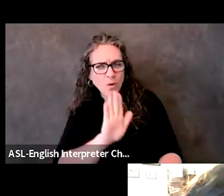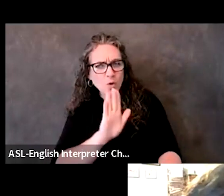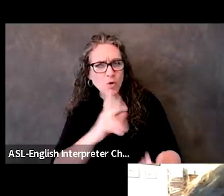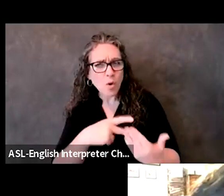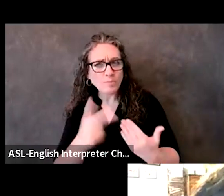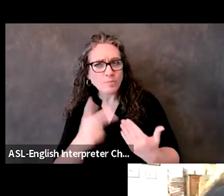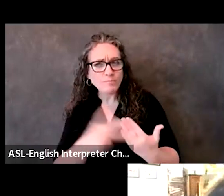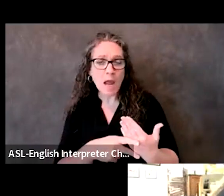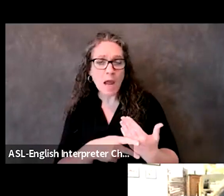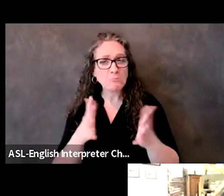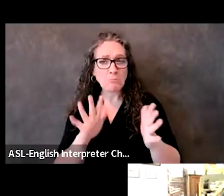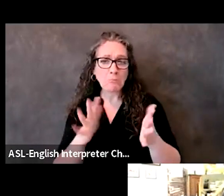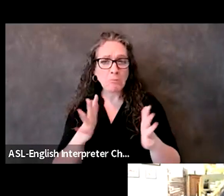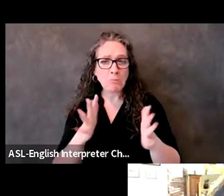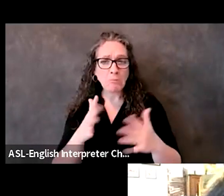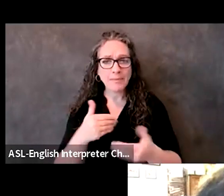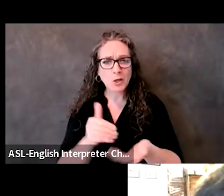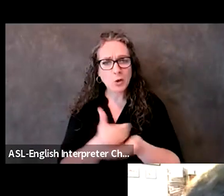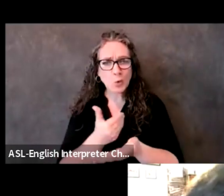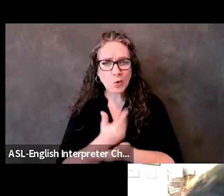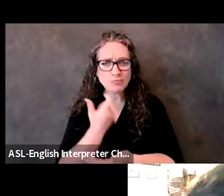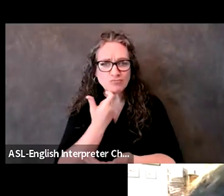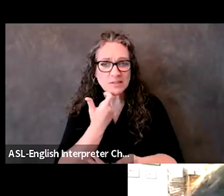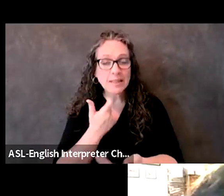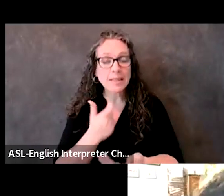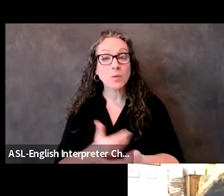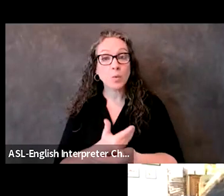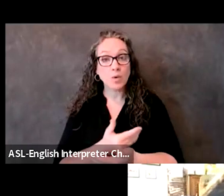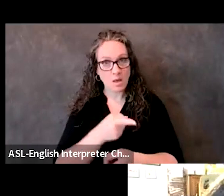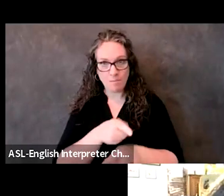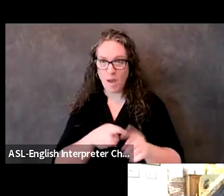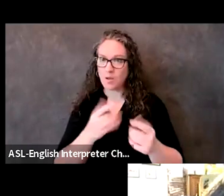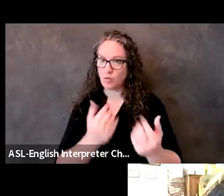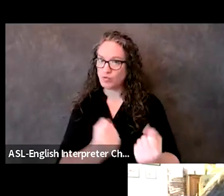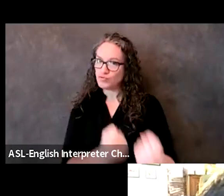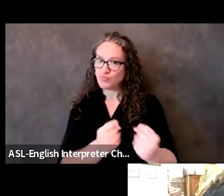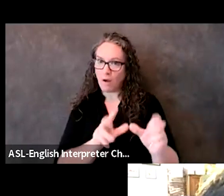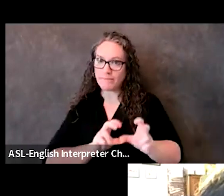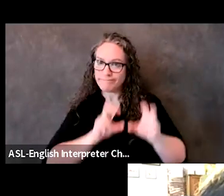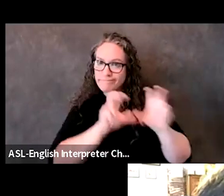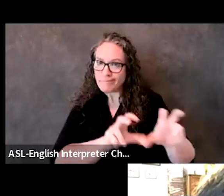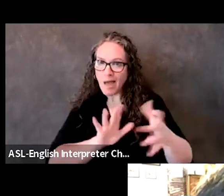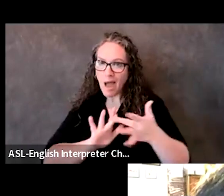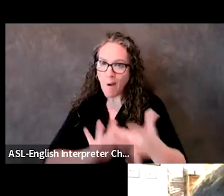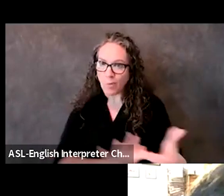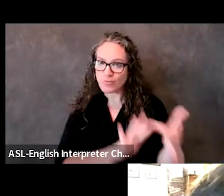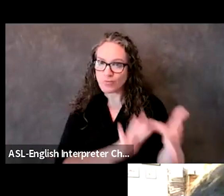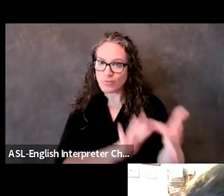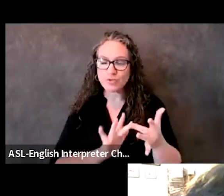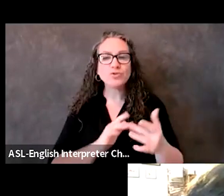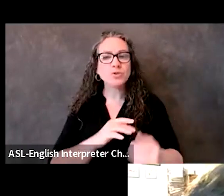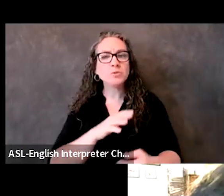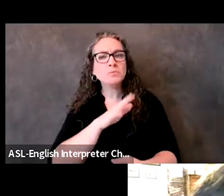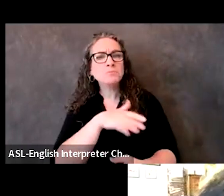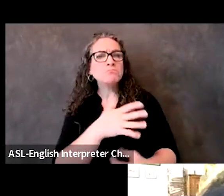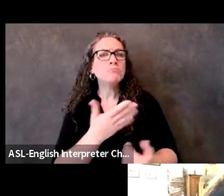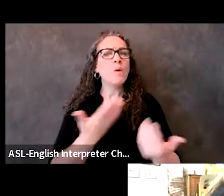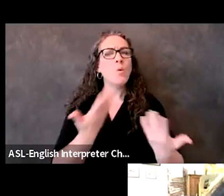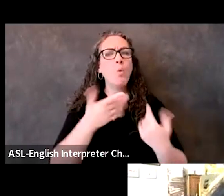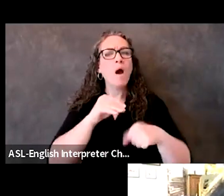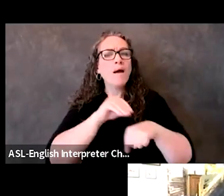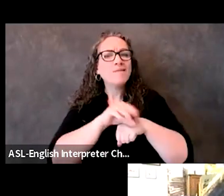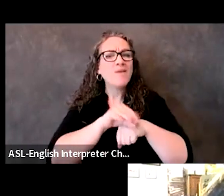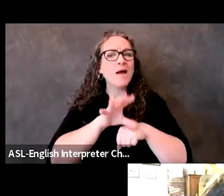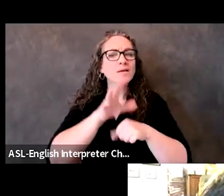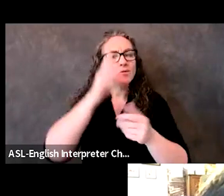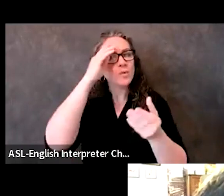But I know that you've been doing a lot in terms of outreach. What advice or steps would you share